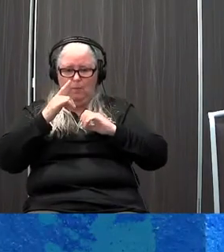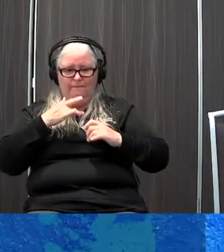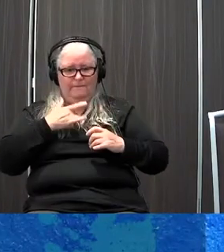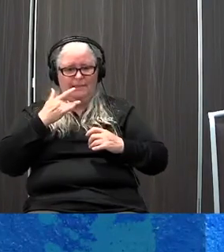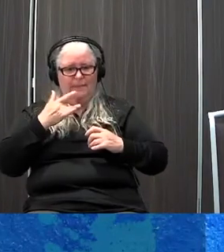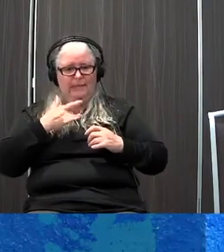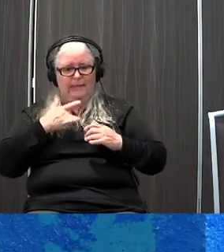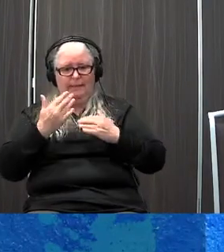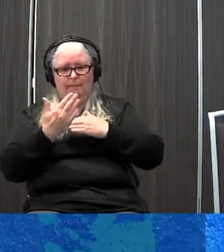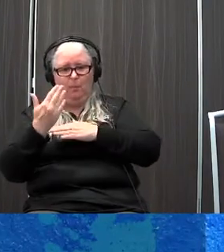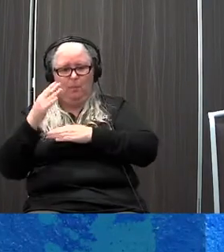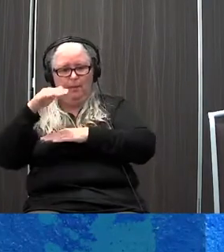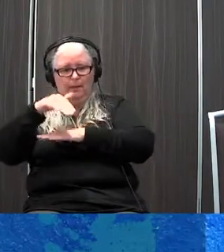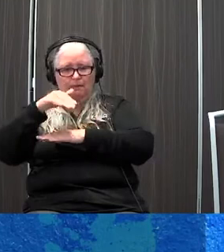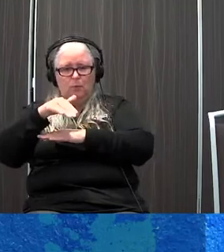this afternoon.